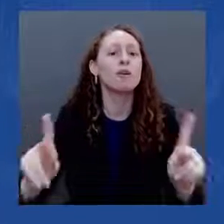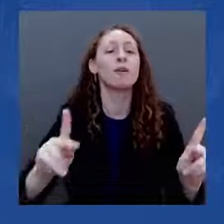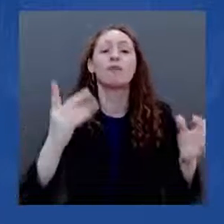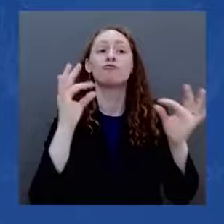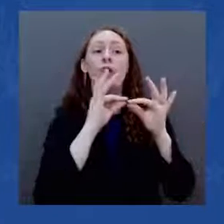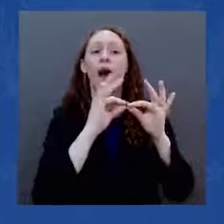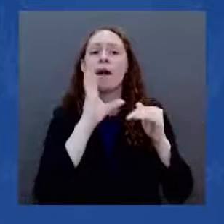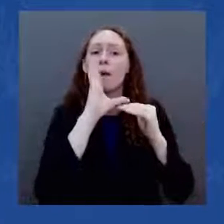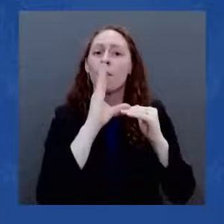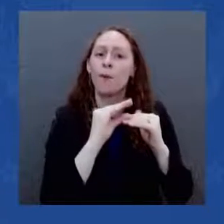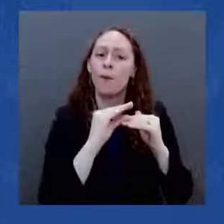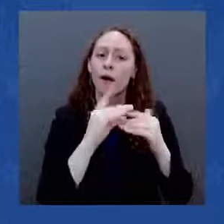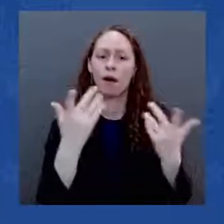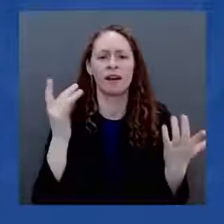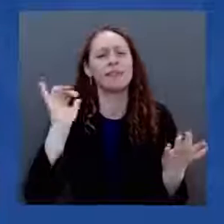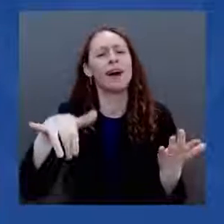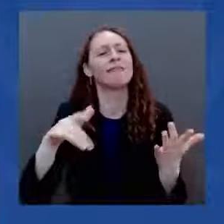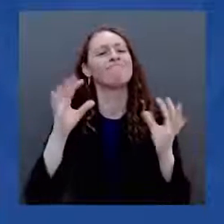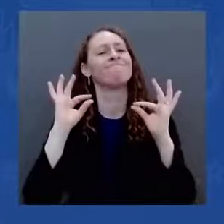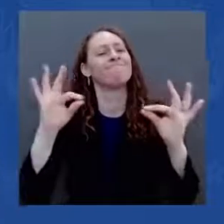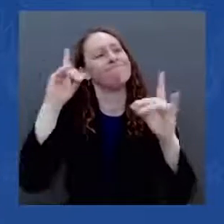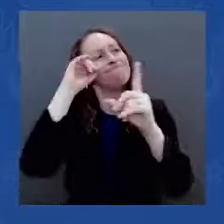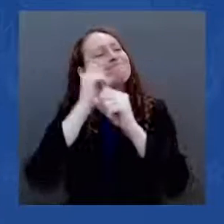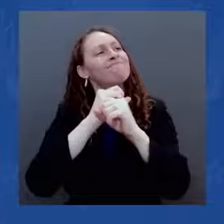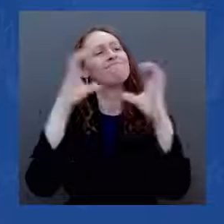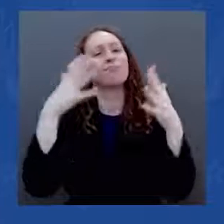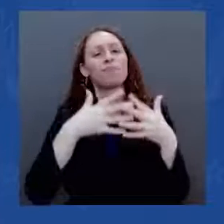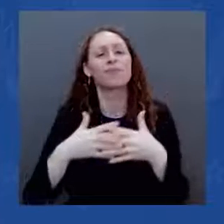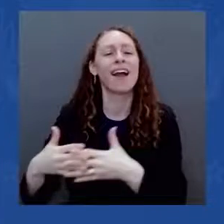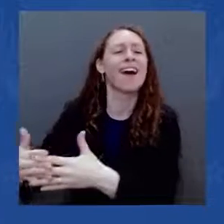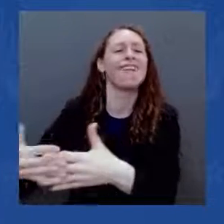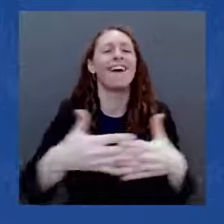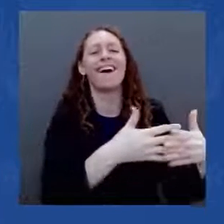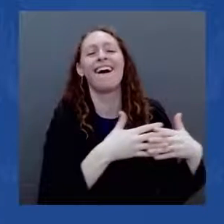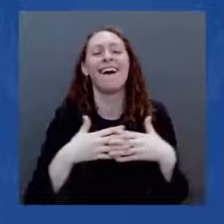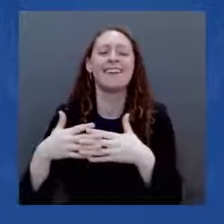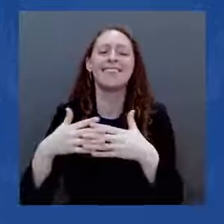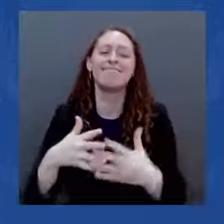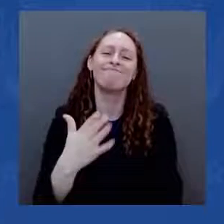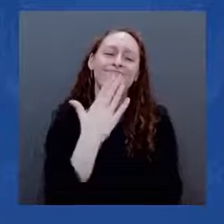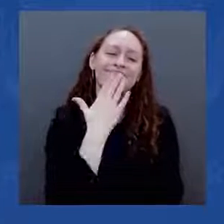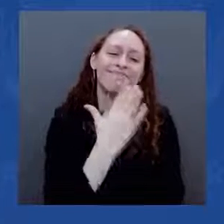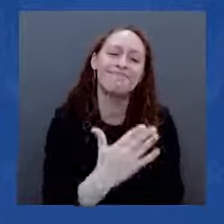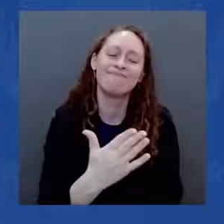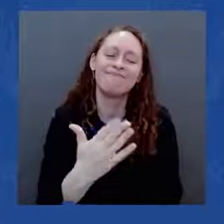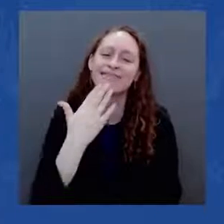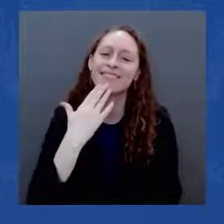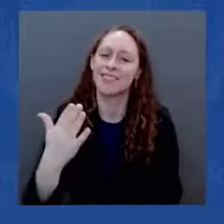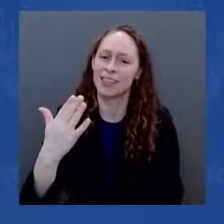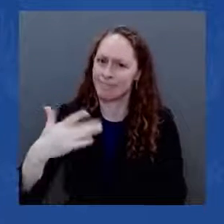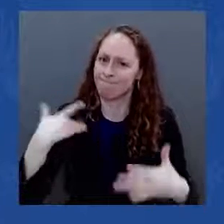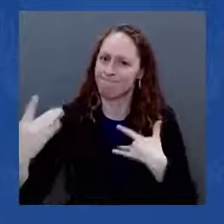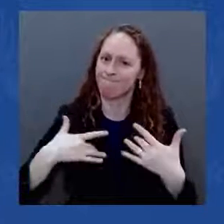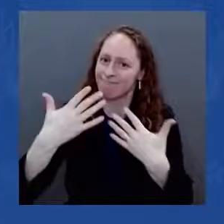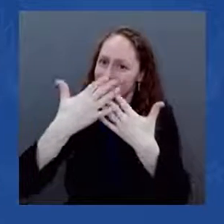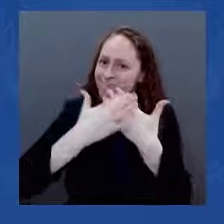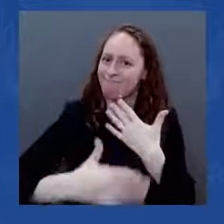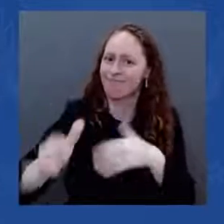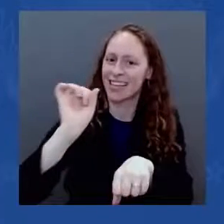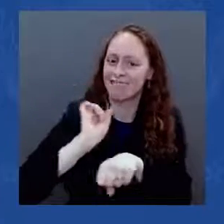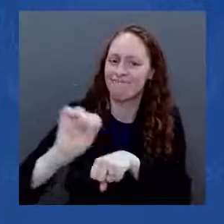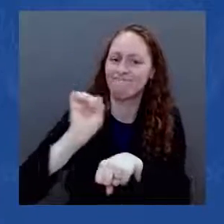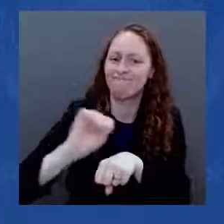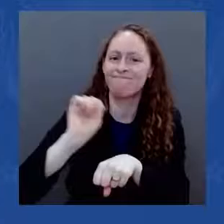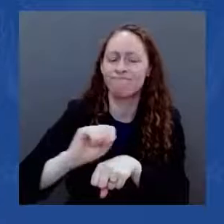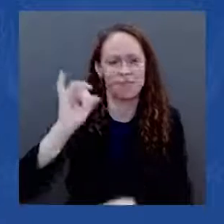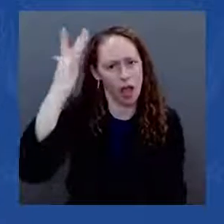listening. And we've got a lot of work to do. And the reason I asked Mitch to do this is because he knows how to get things done.